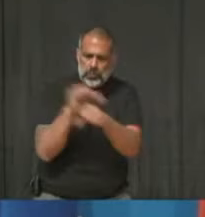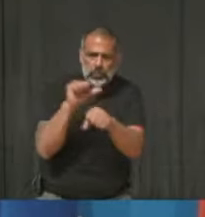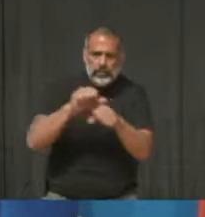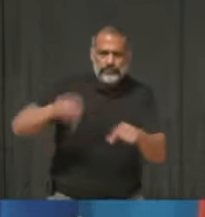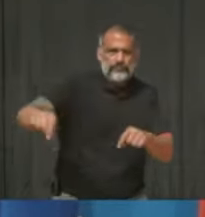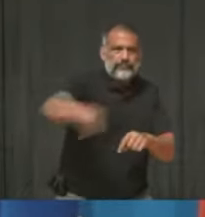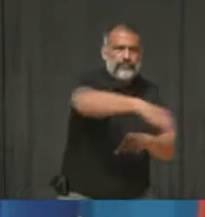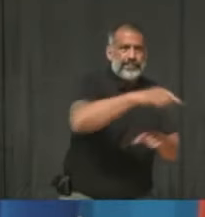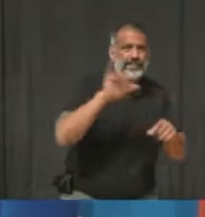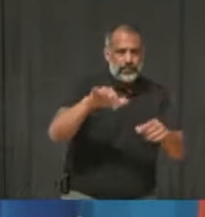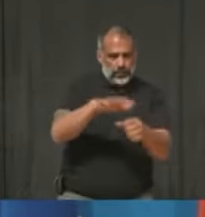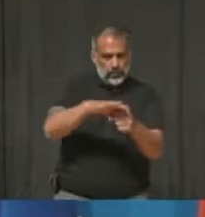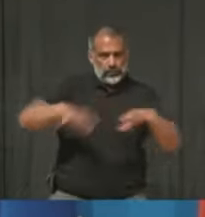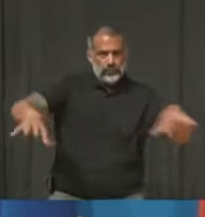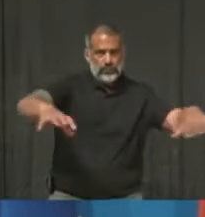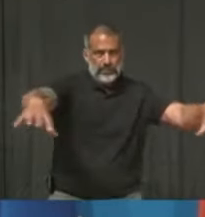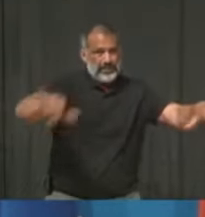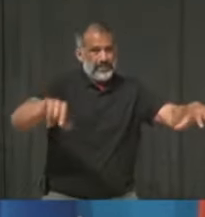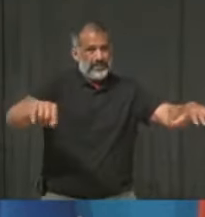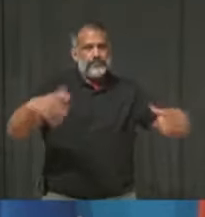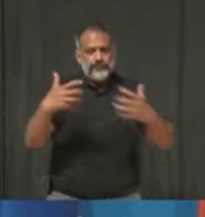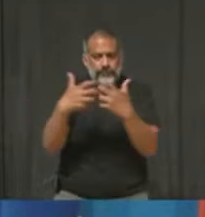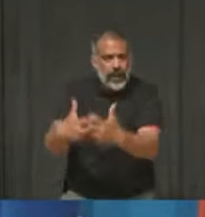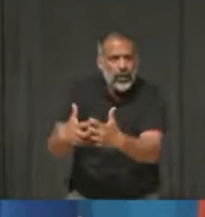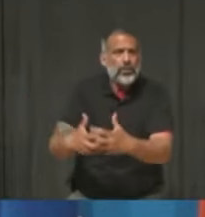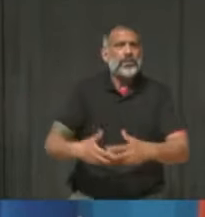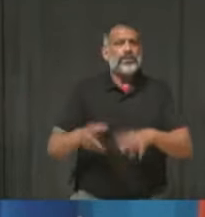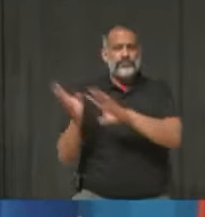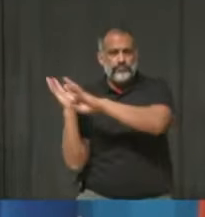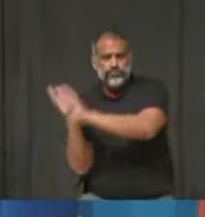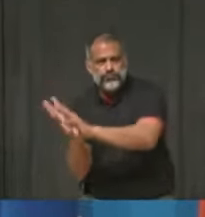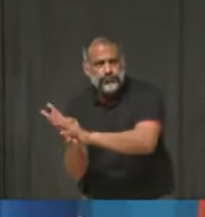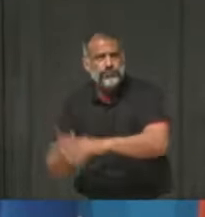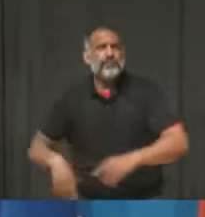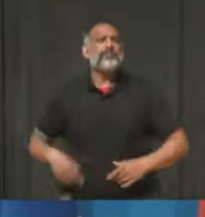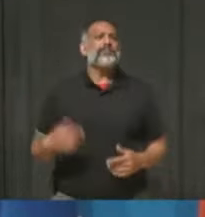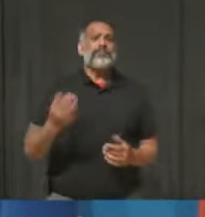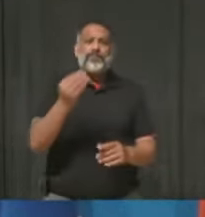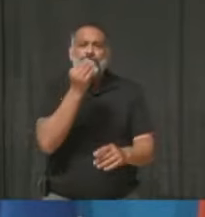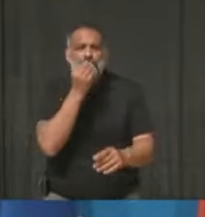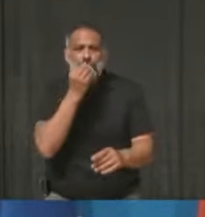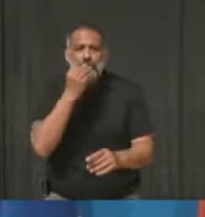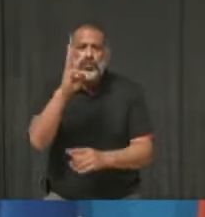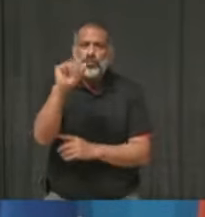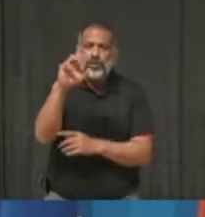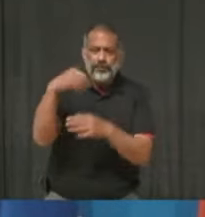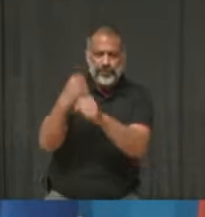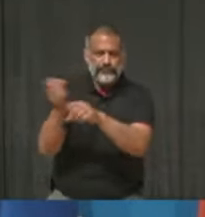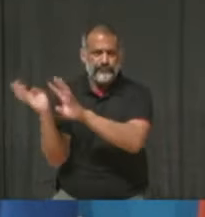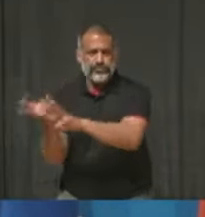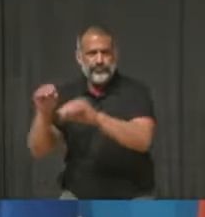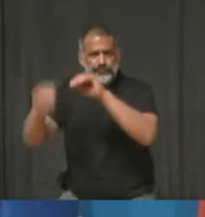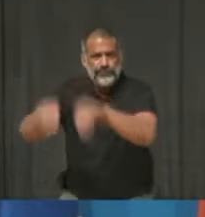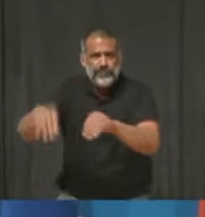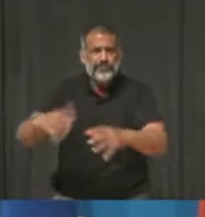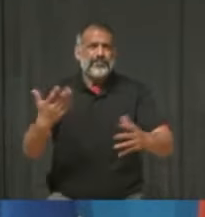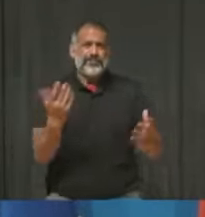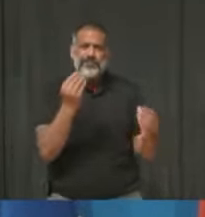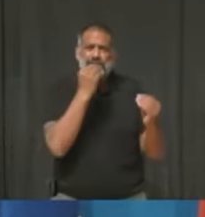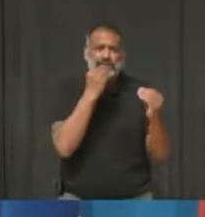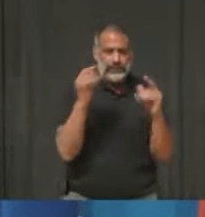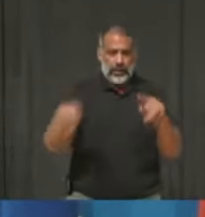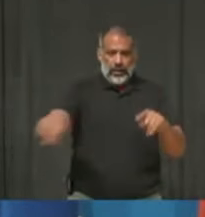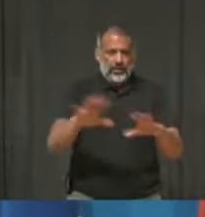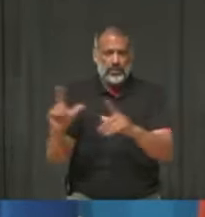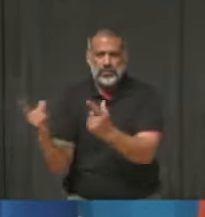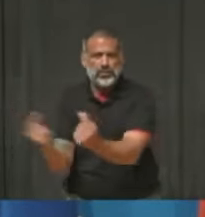Region of Peel. People who continue to leave their homes each and every day to work in factories, warehouses,